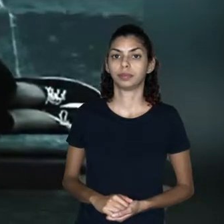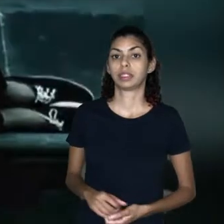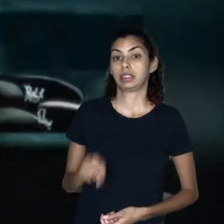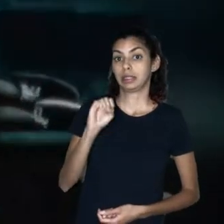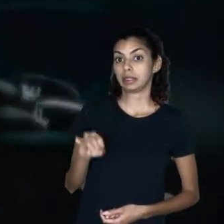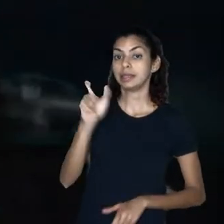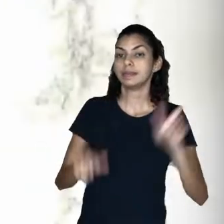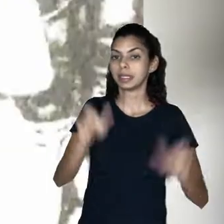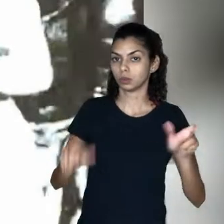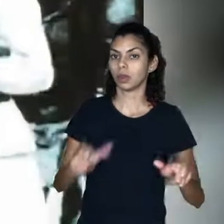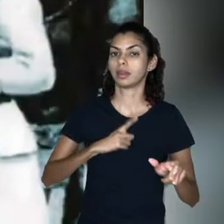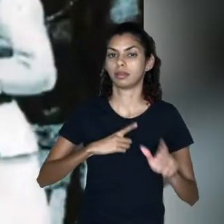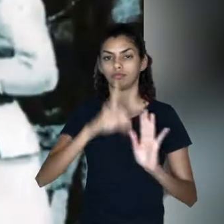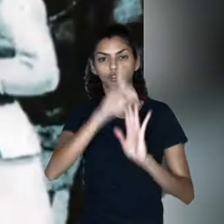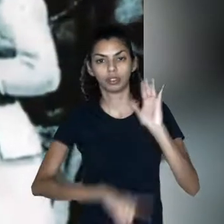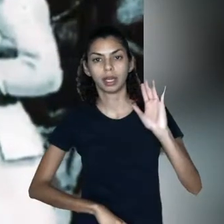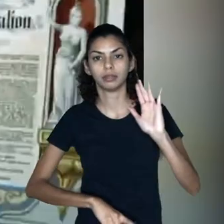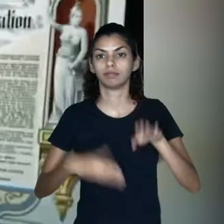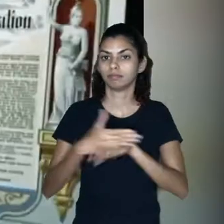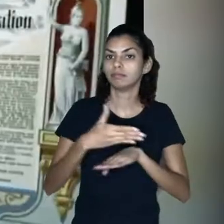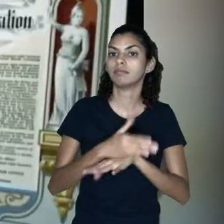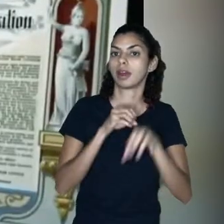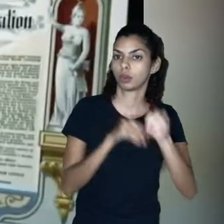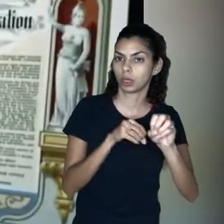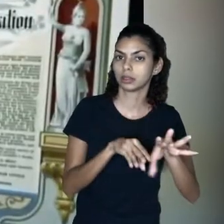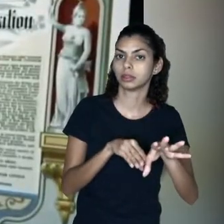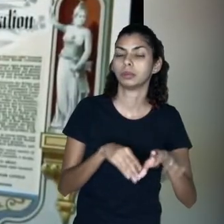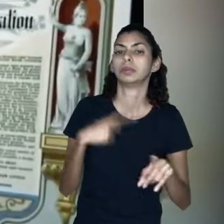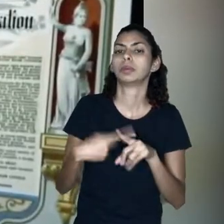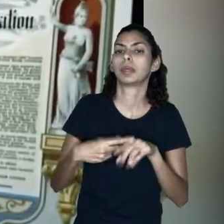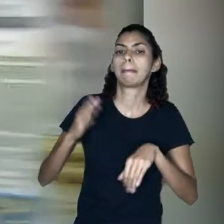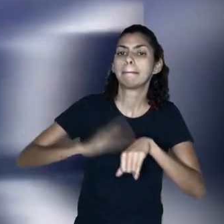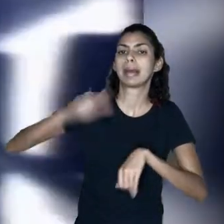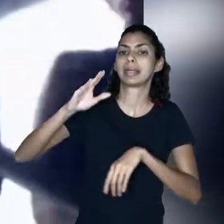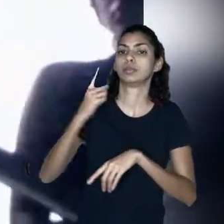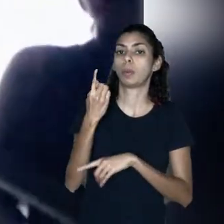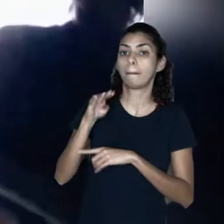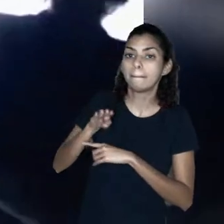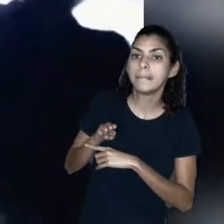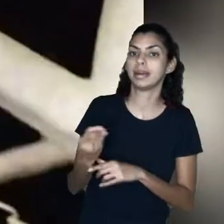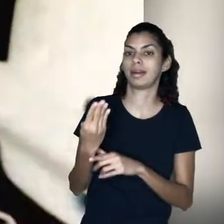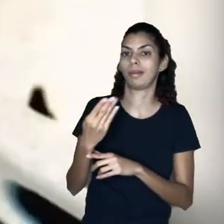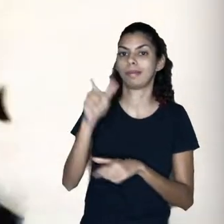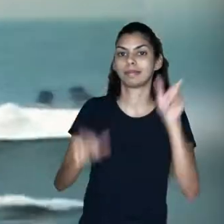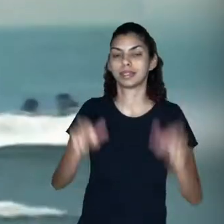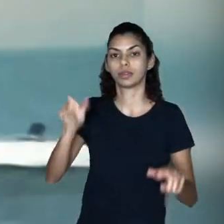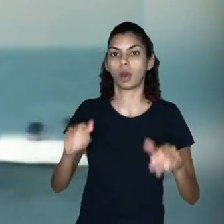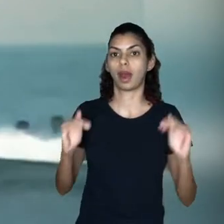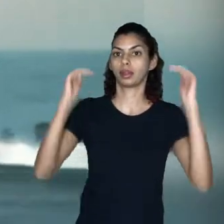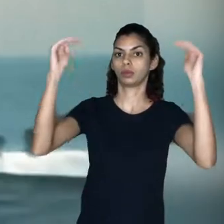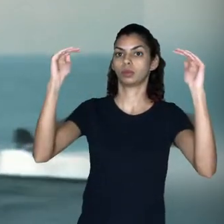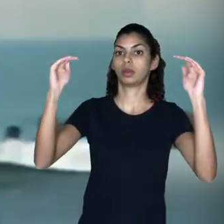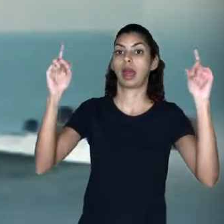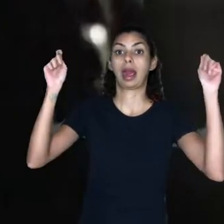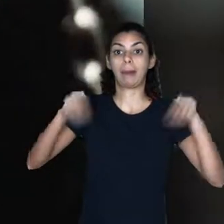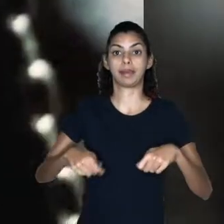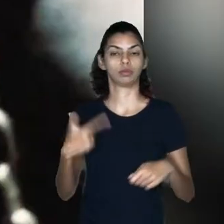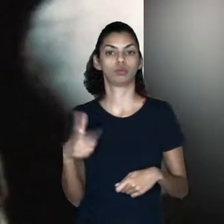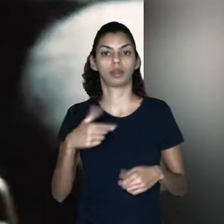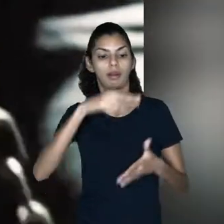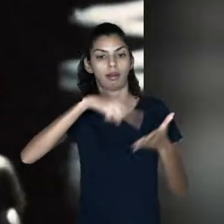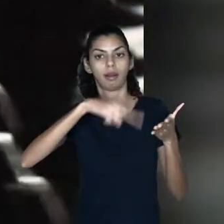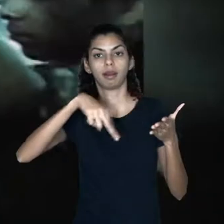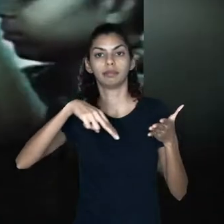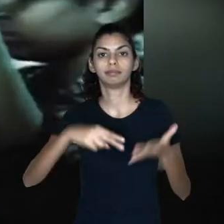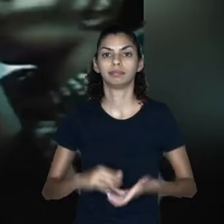If slavery has truly been abolished, why are 27 million people still